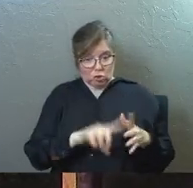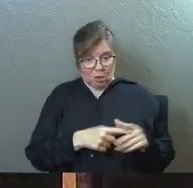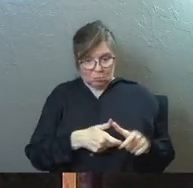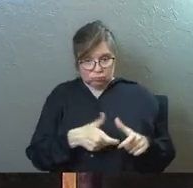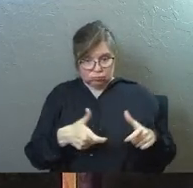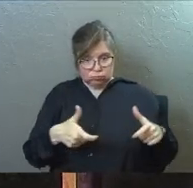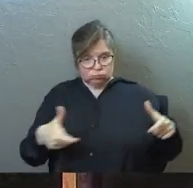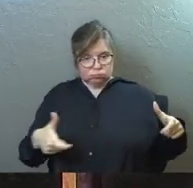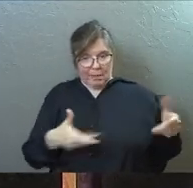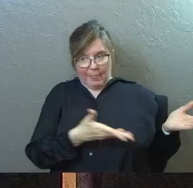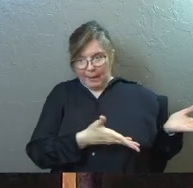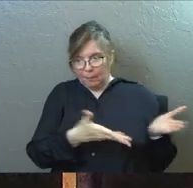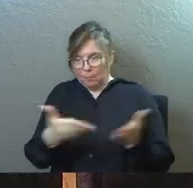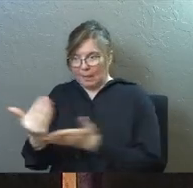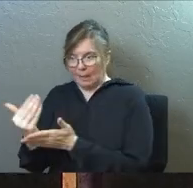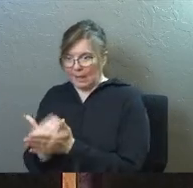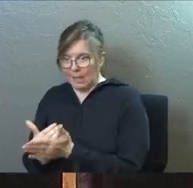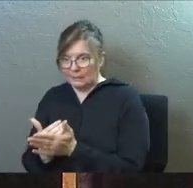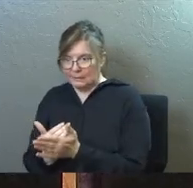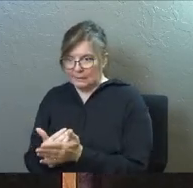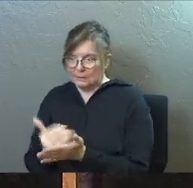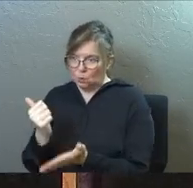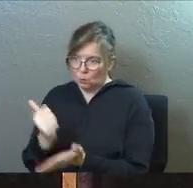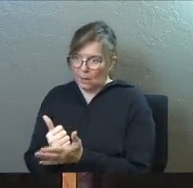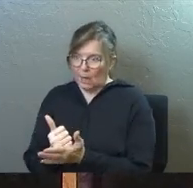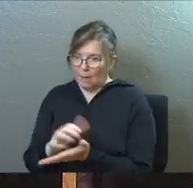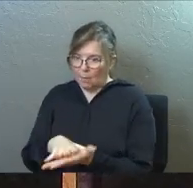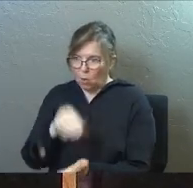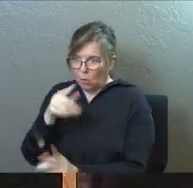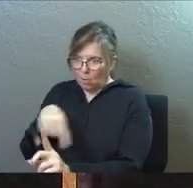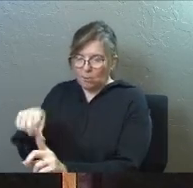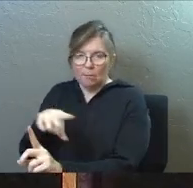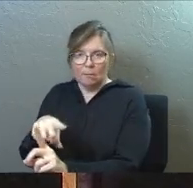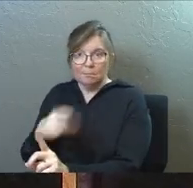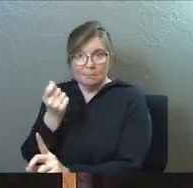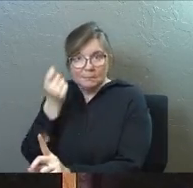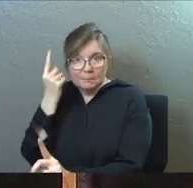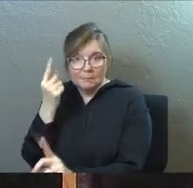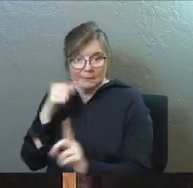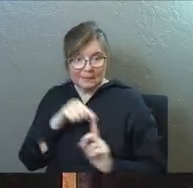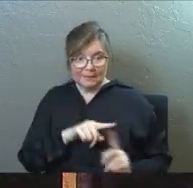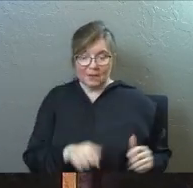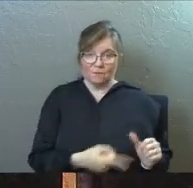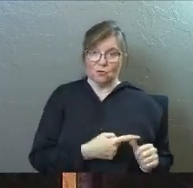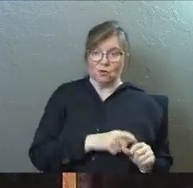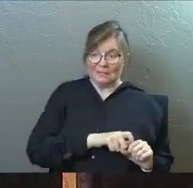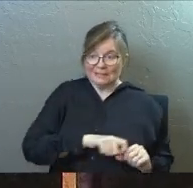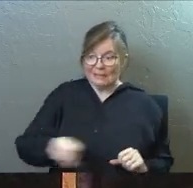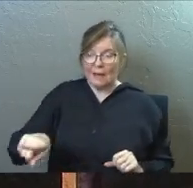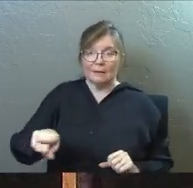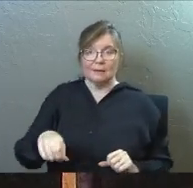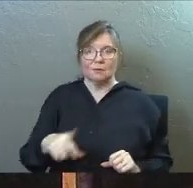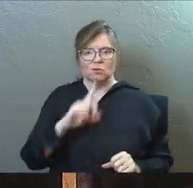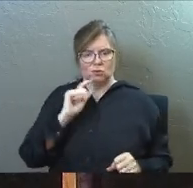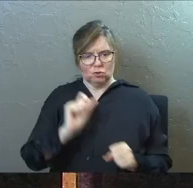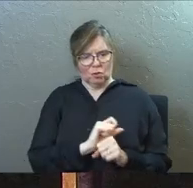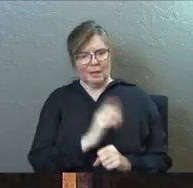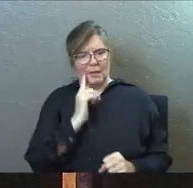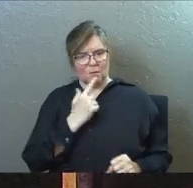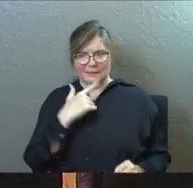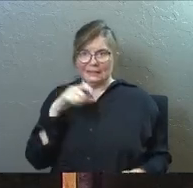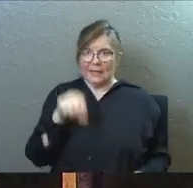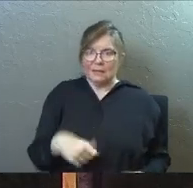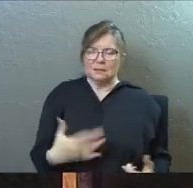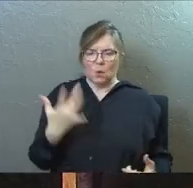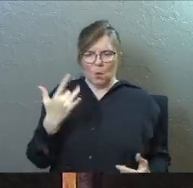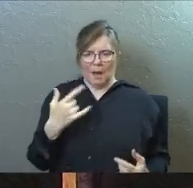bring those lessons to Antioch for me. Like that's what would make sense. They were the ones that had originally sent him. Surely they would have said,